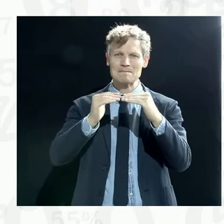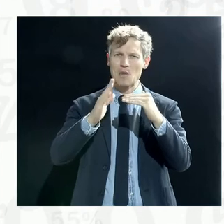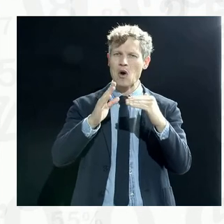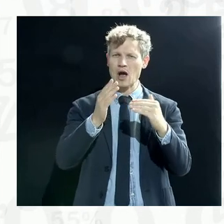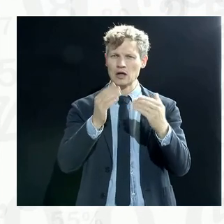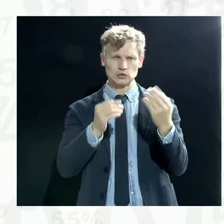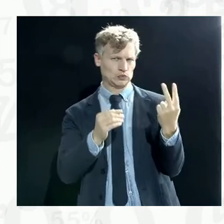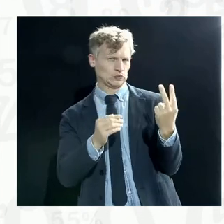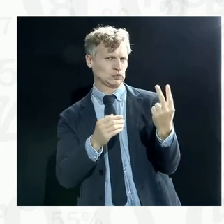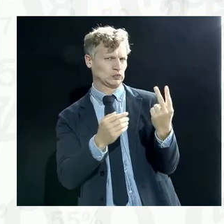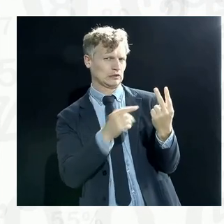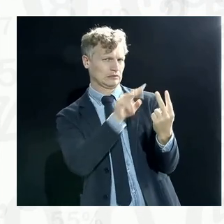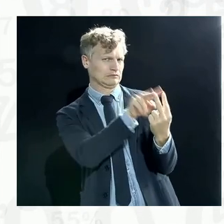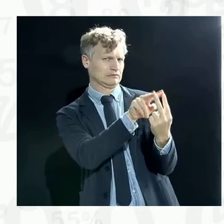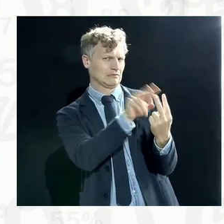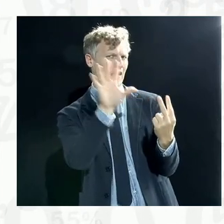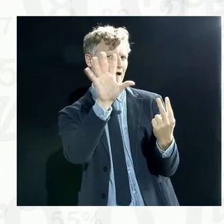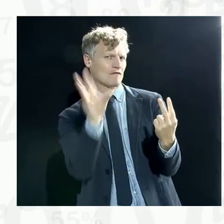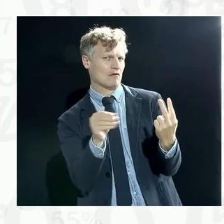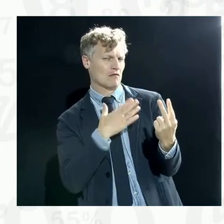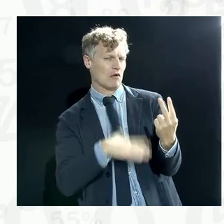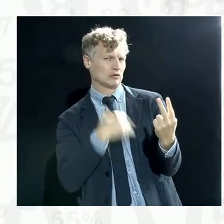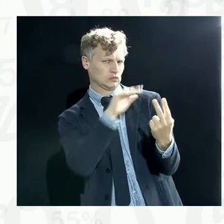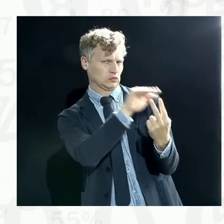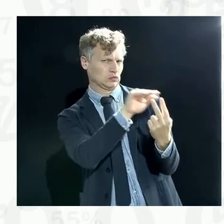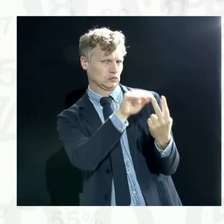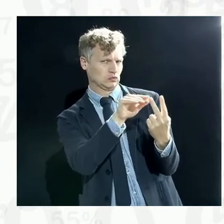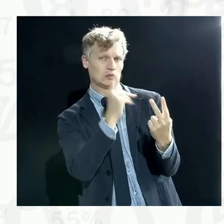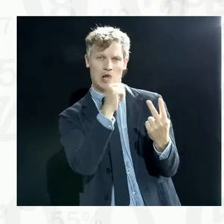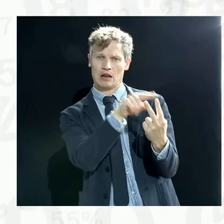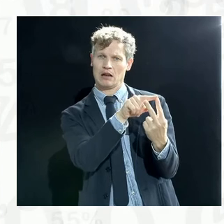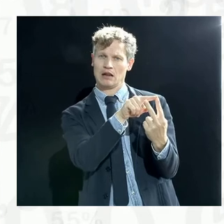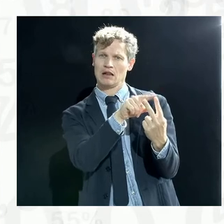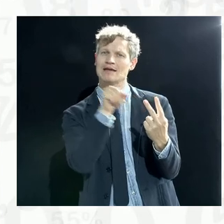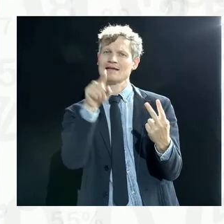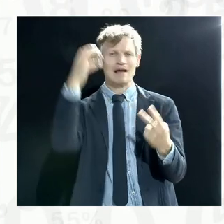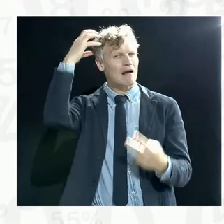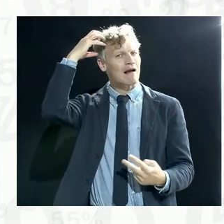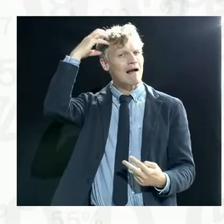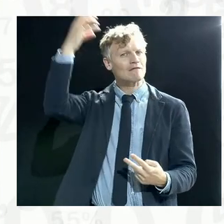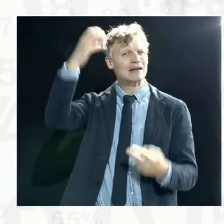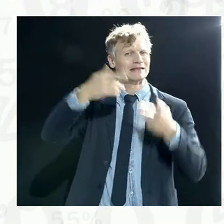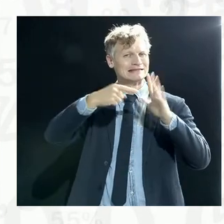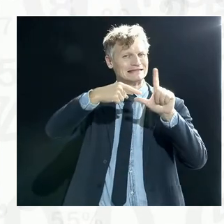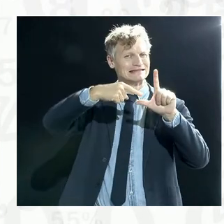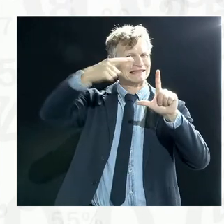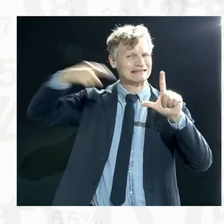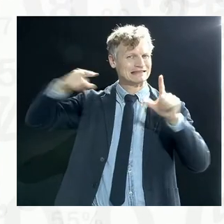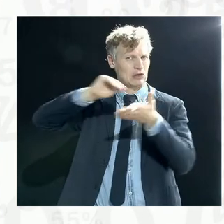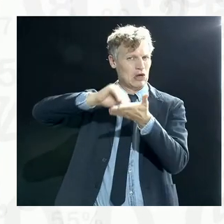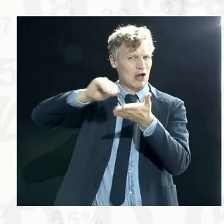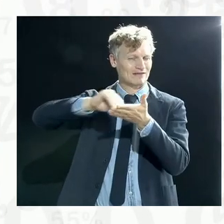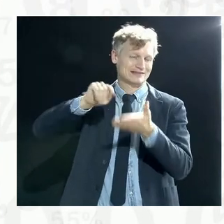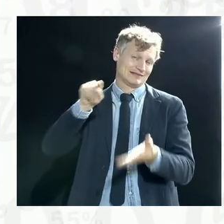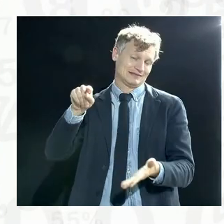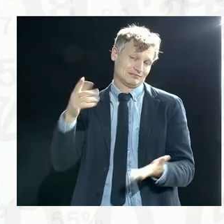want to bring in. Here we'd like to hear from a national statistical office, as these institutions are often at the